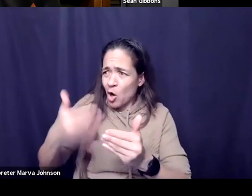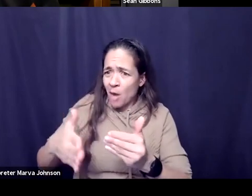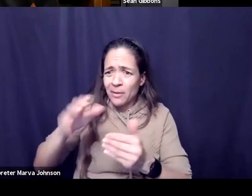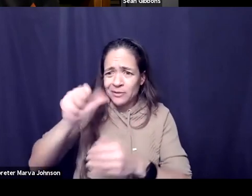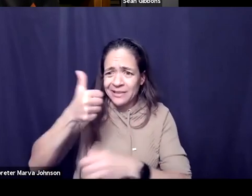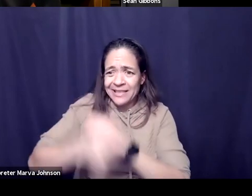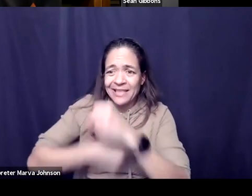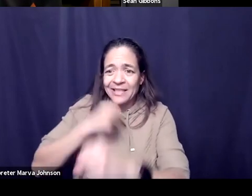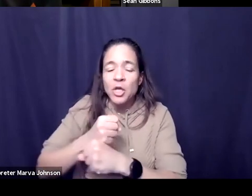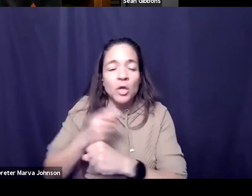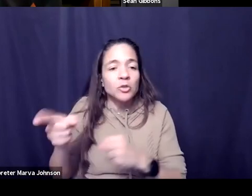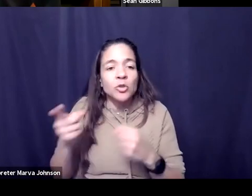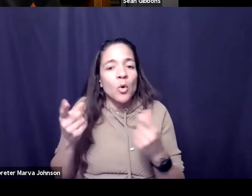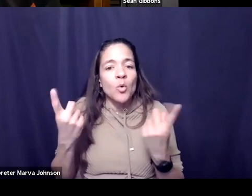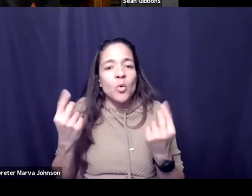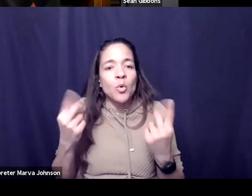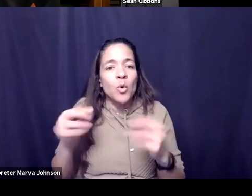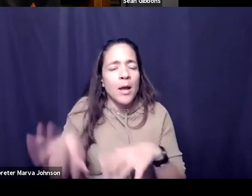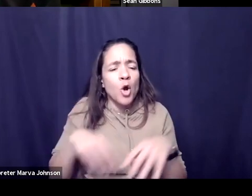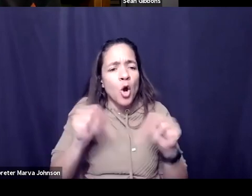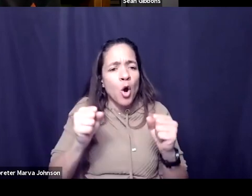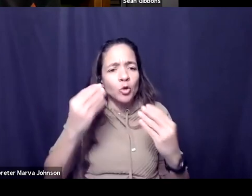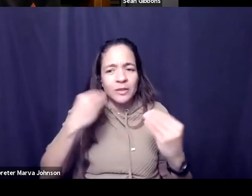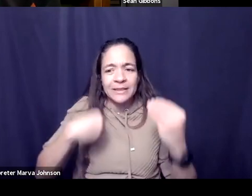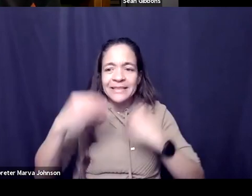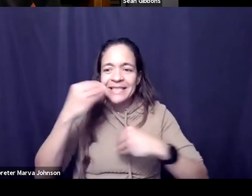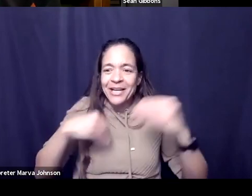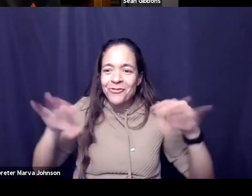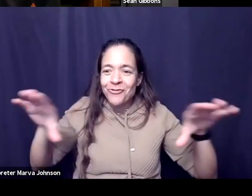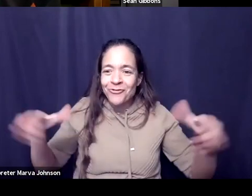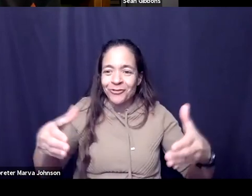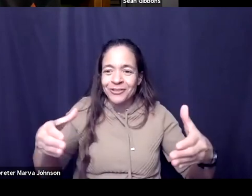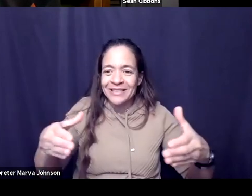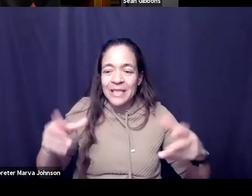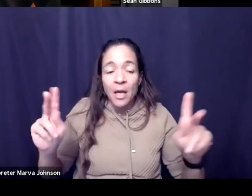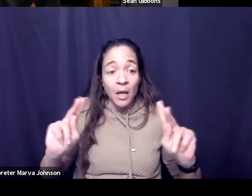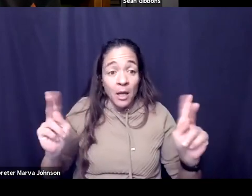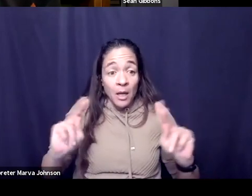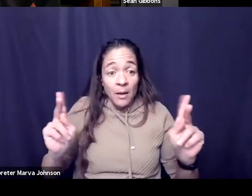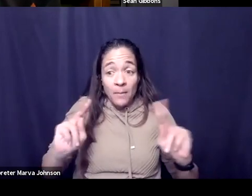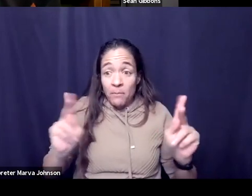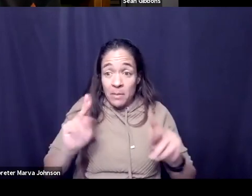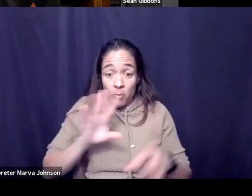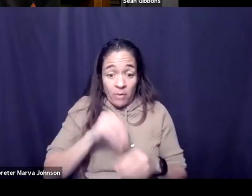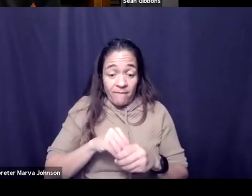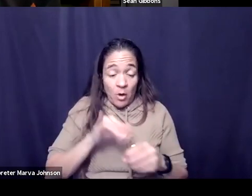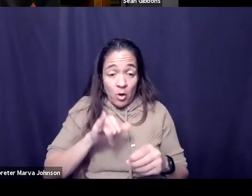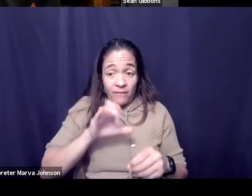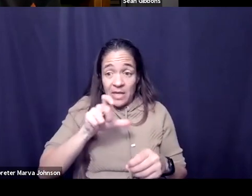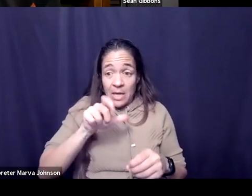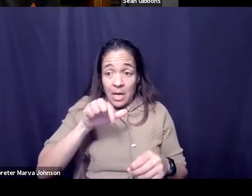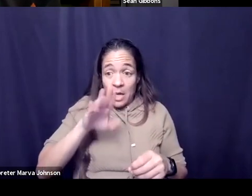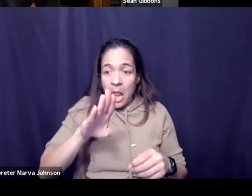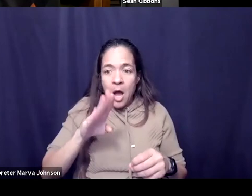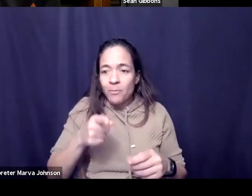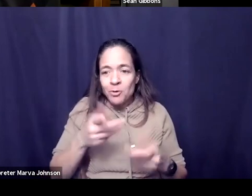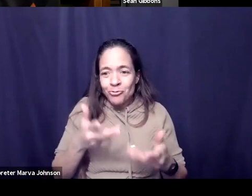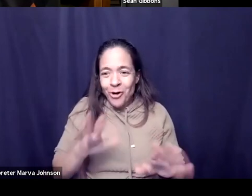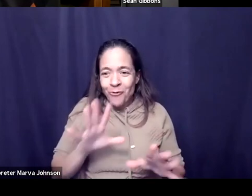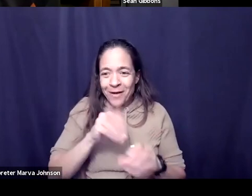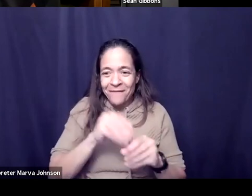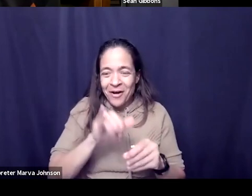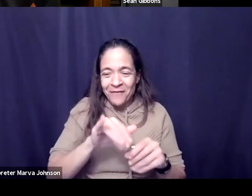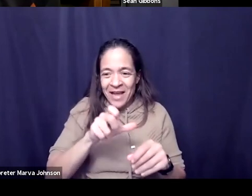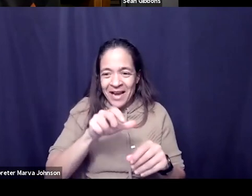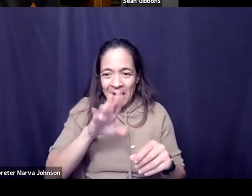space in in cities where people who are part of the club that no one wants to be a part of can um find